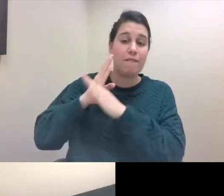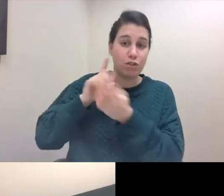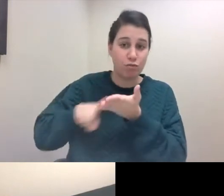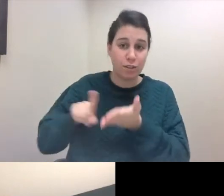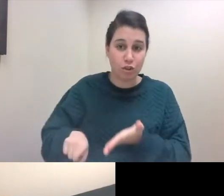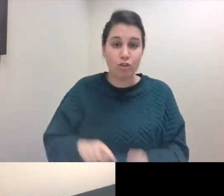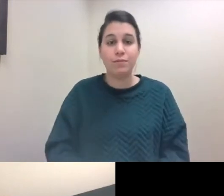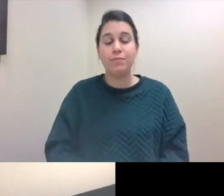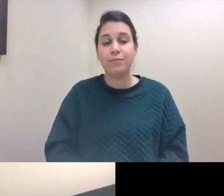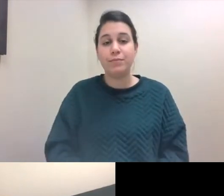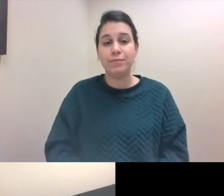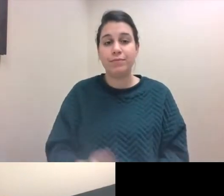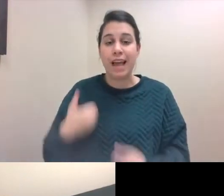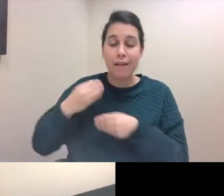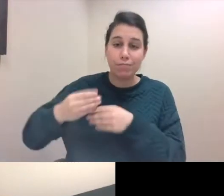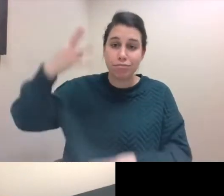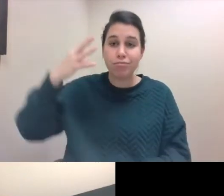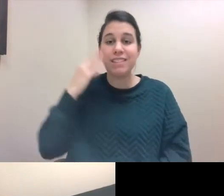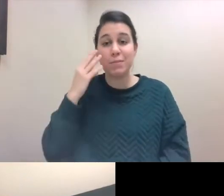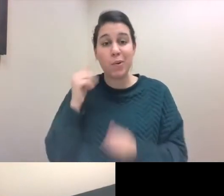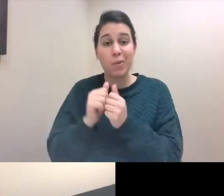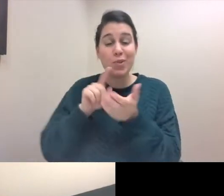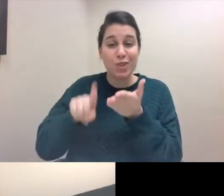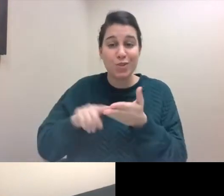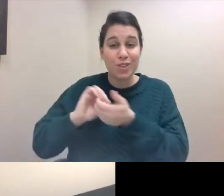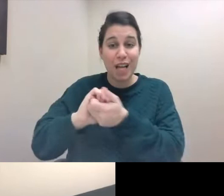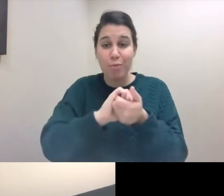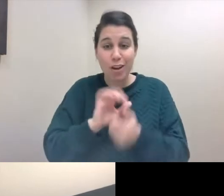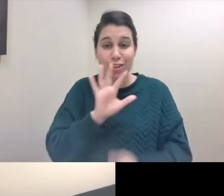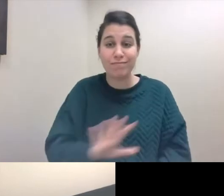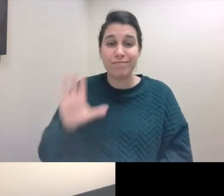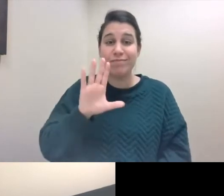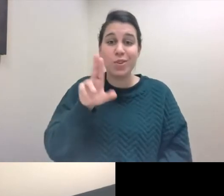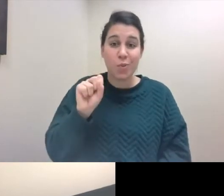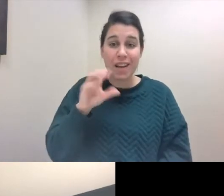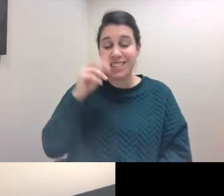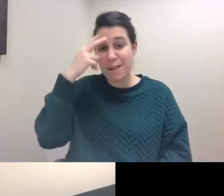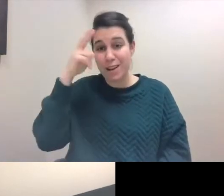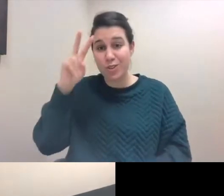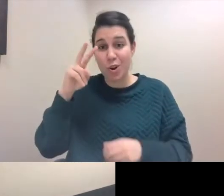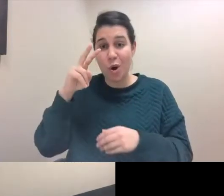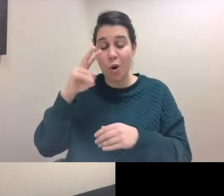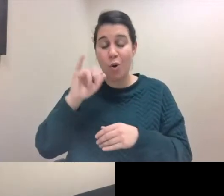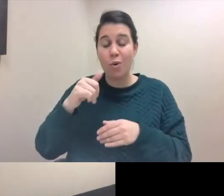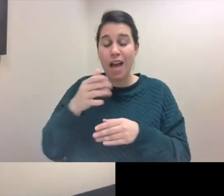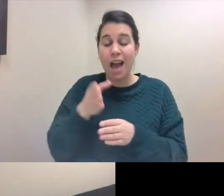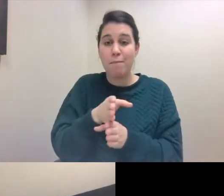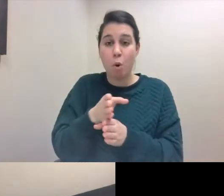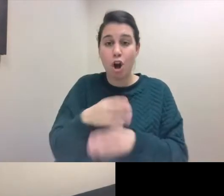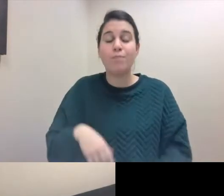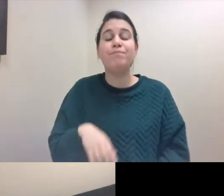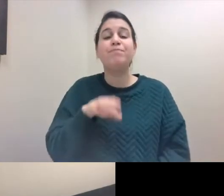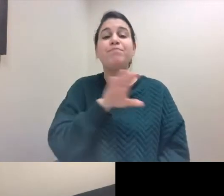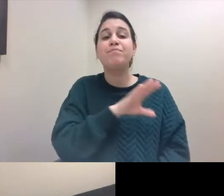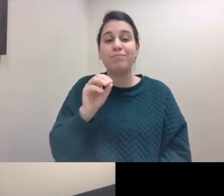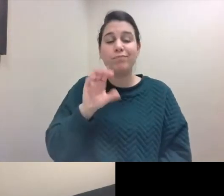He has extensive experience on research collaborations across the U.S.-Mexico border, and currently he's a co-principal investigator